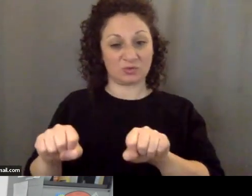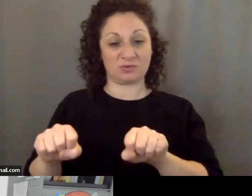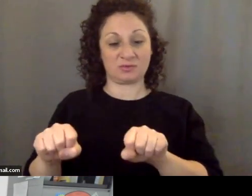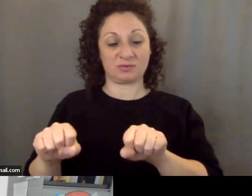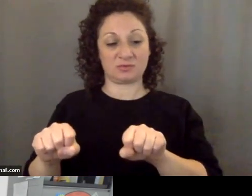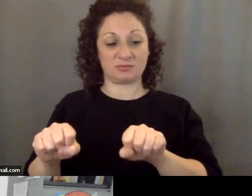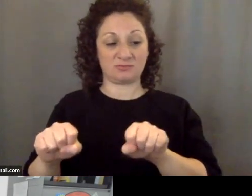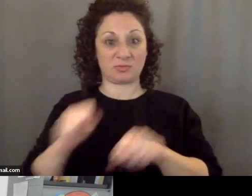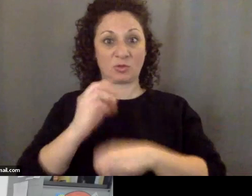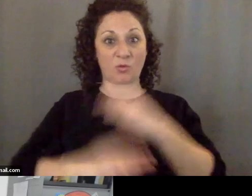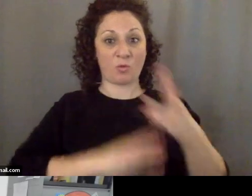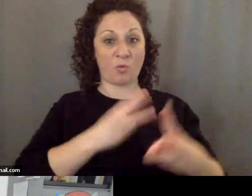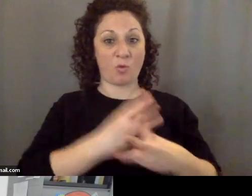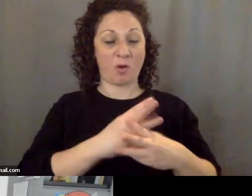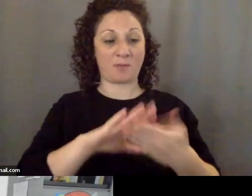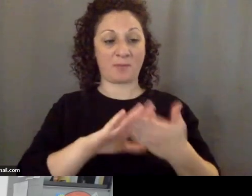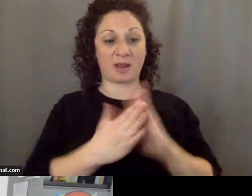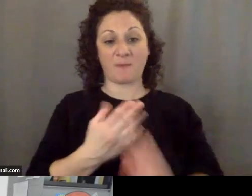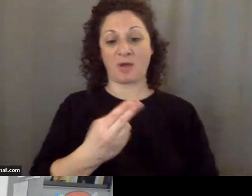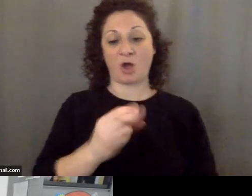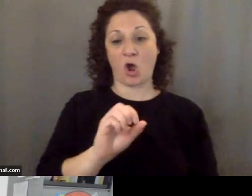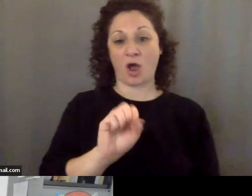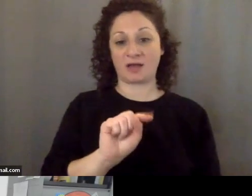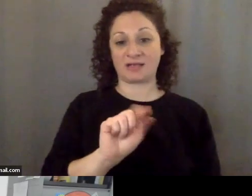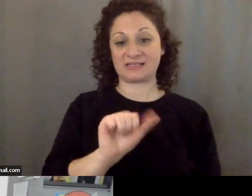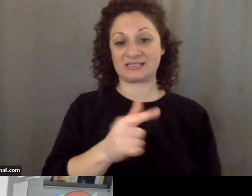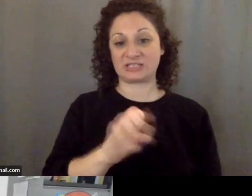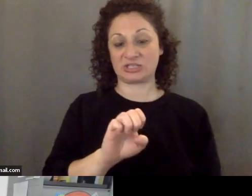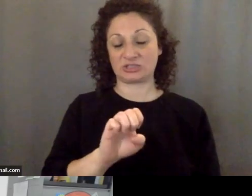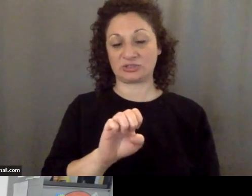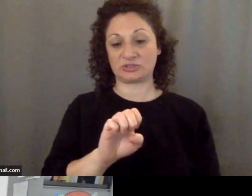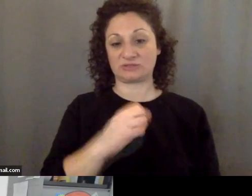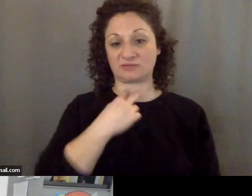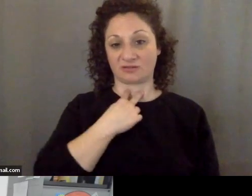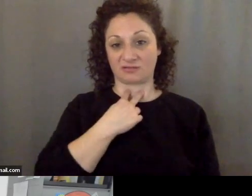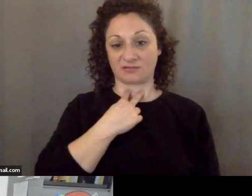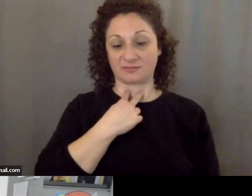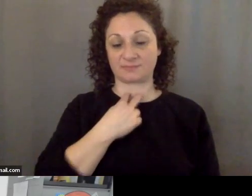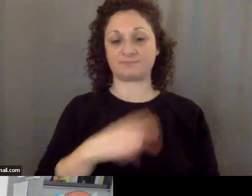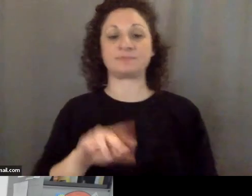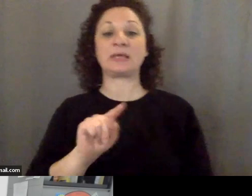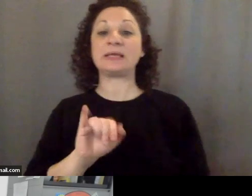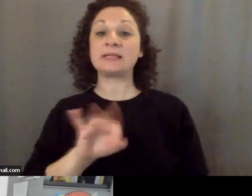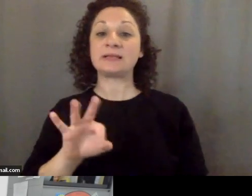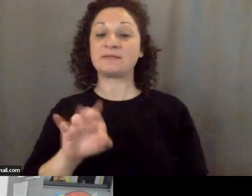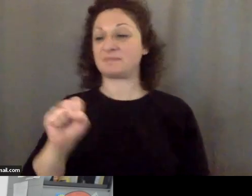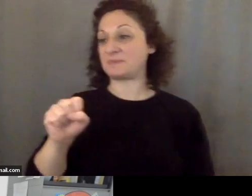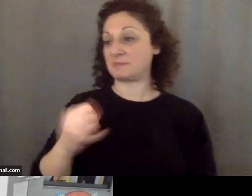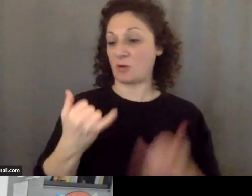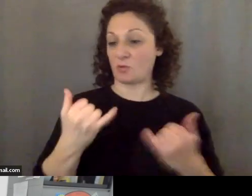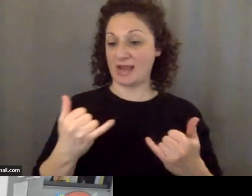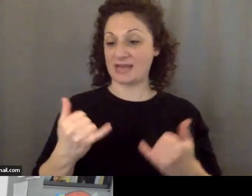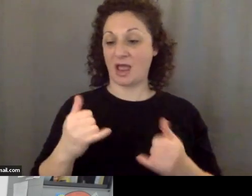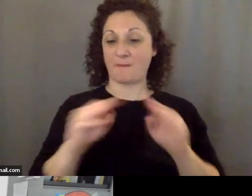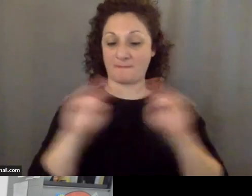the rest of the world hostage. Yes we actually right now in the state of Montana where I am in the Mansfield Center is